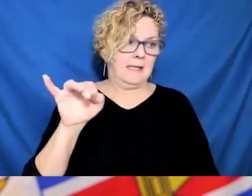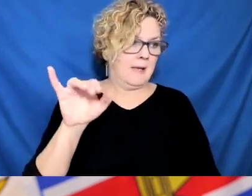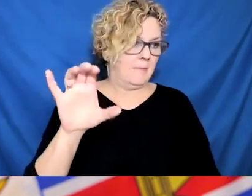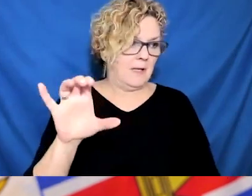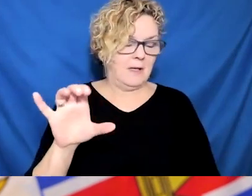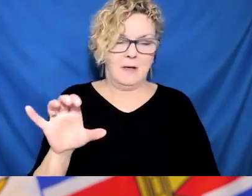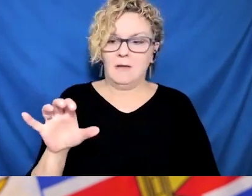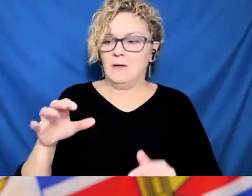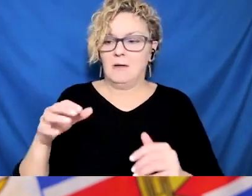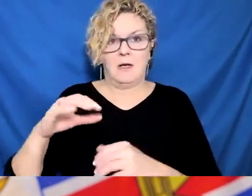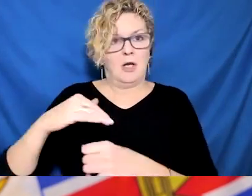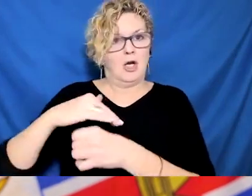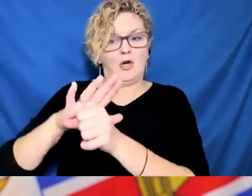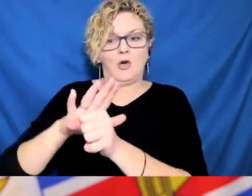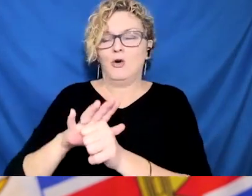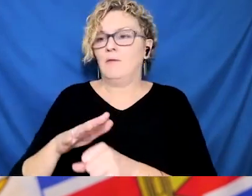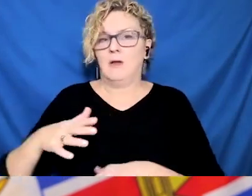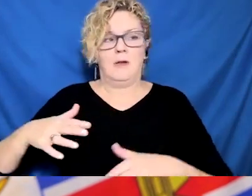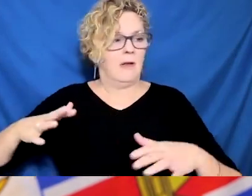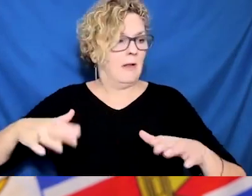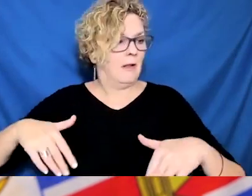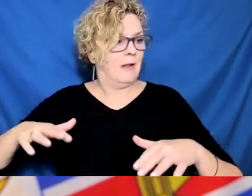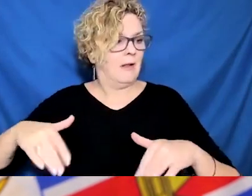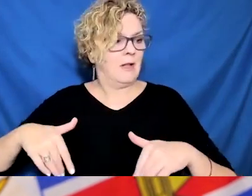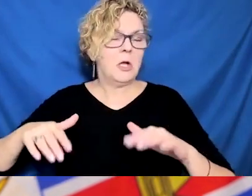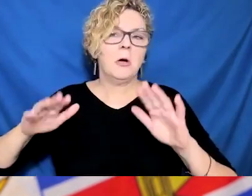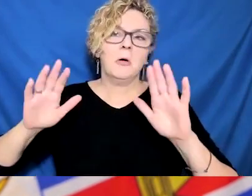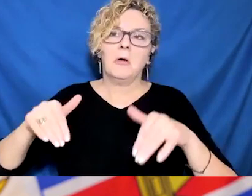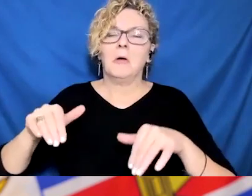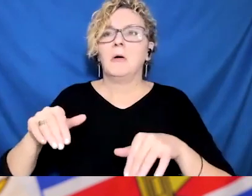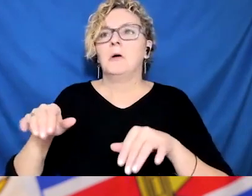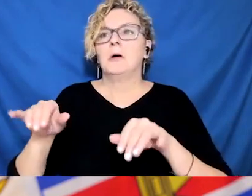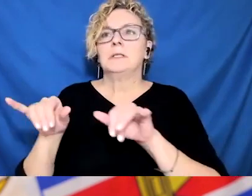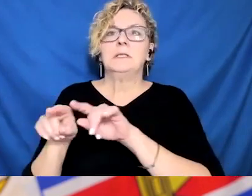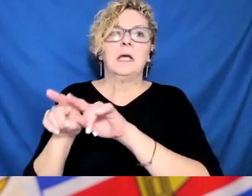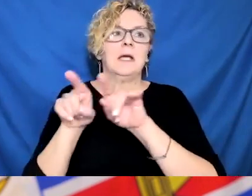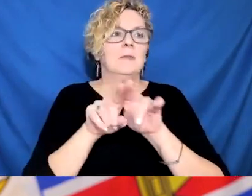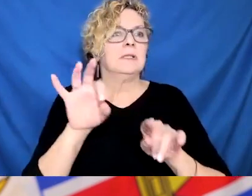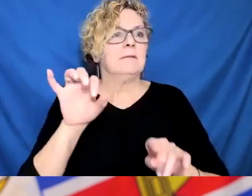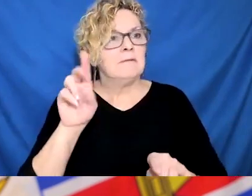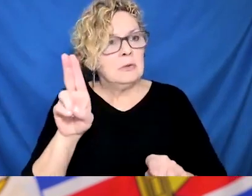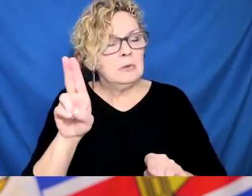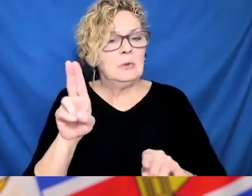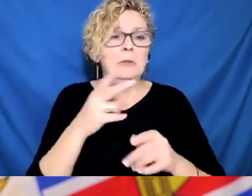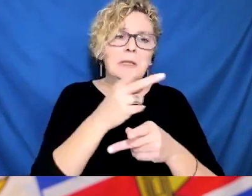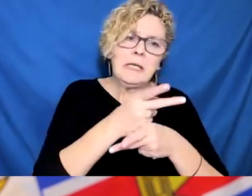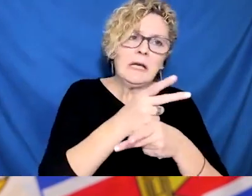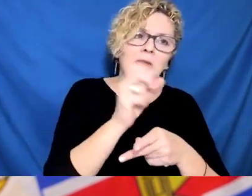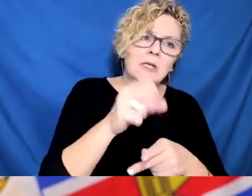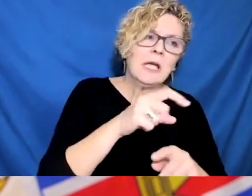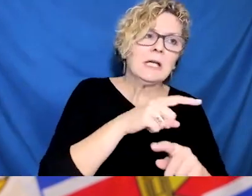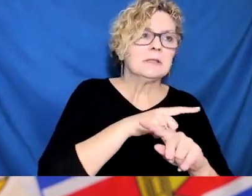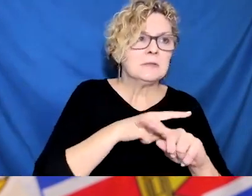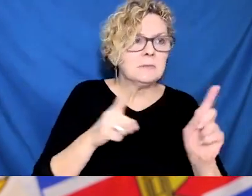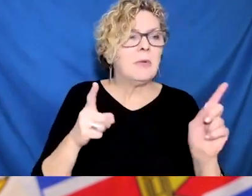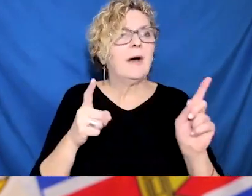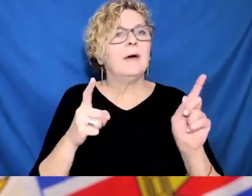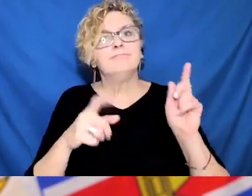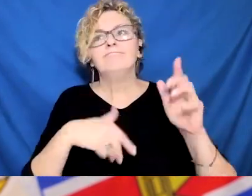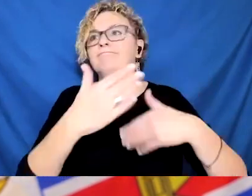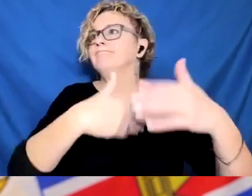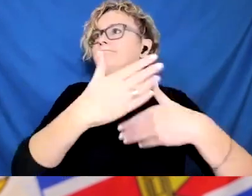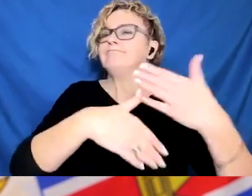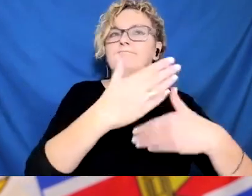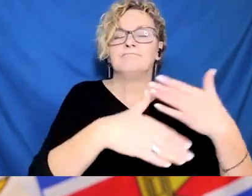is what we're seeing. And I presented the data on people in hospital. We presented some of the data last week on who we're seeing